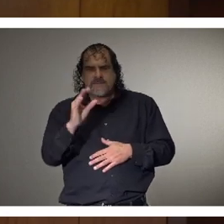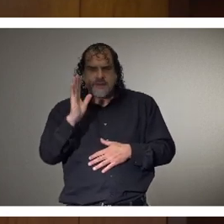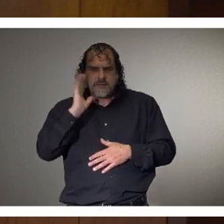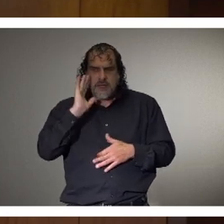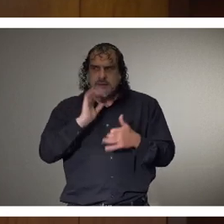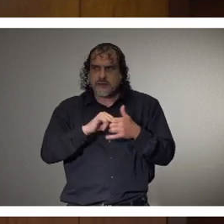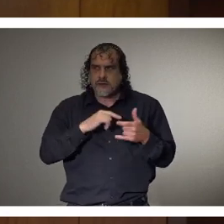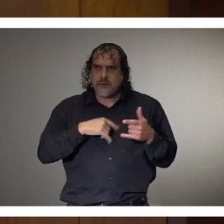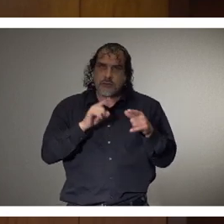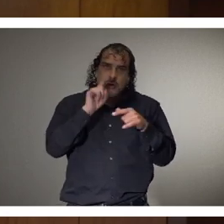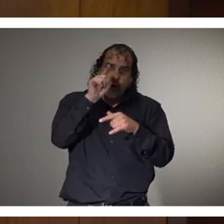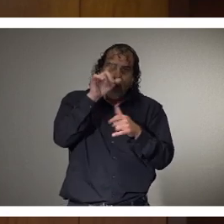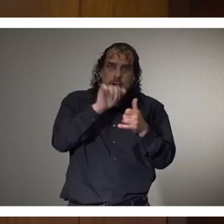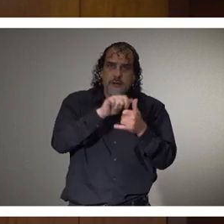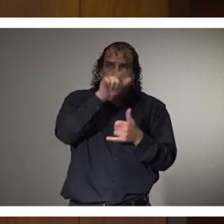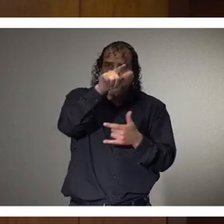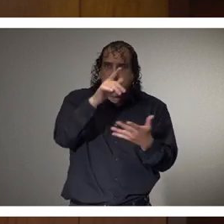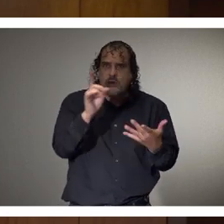stockpile yet.